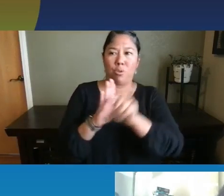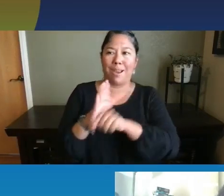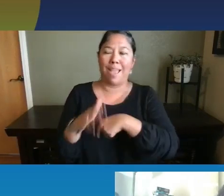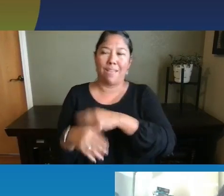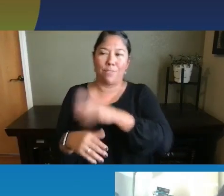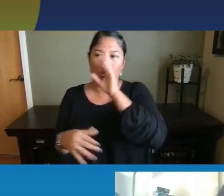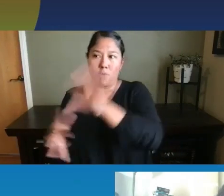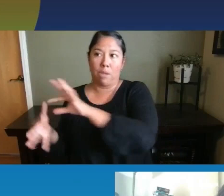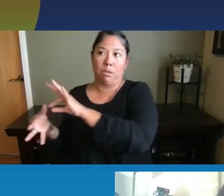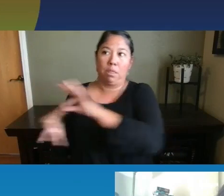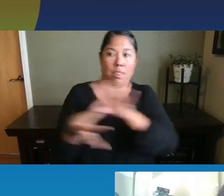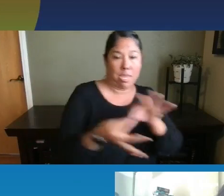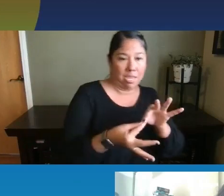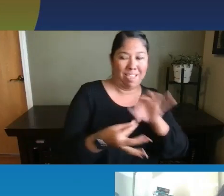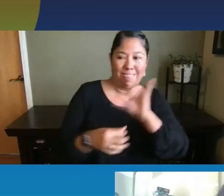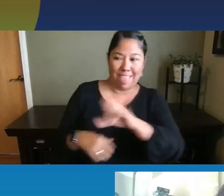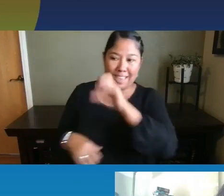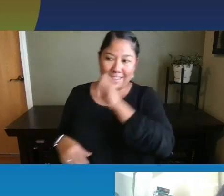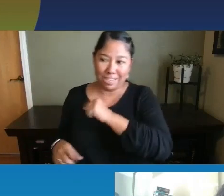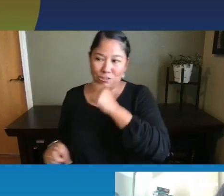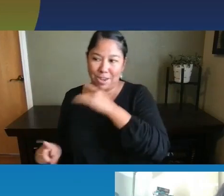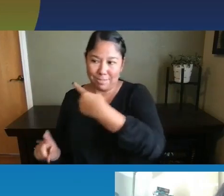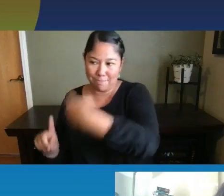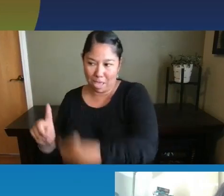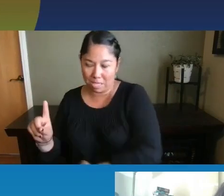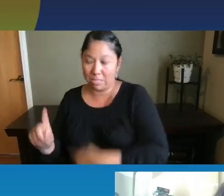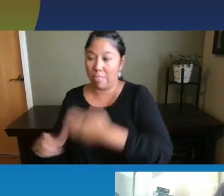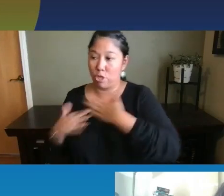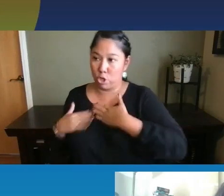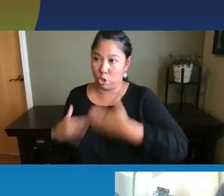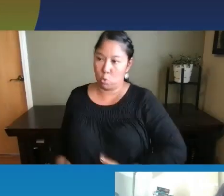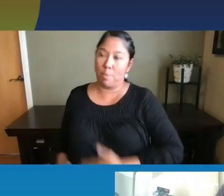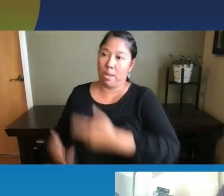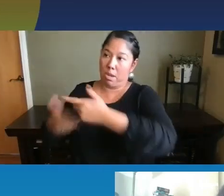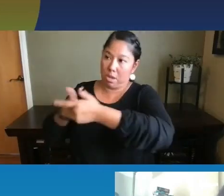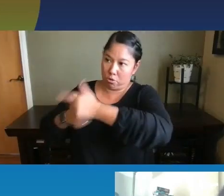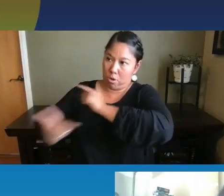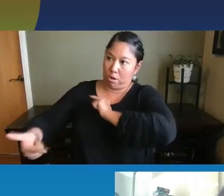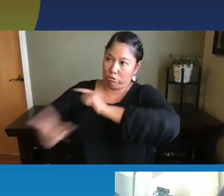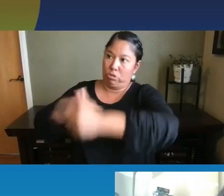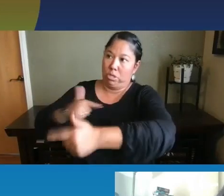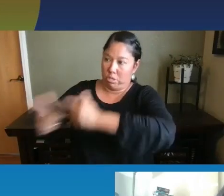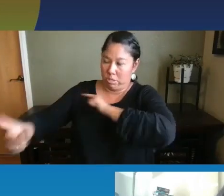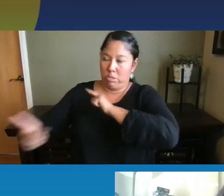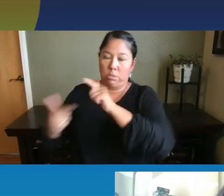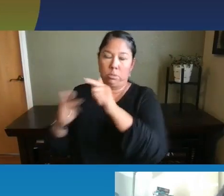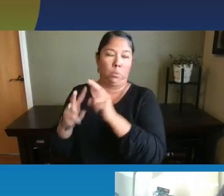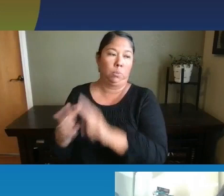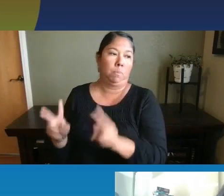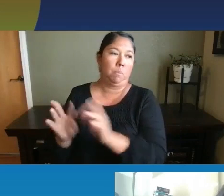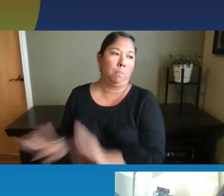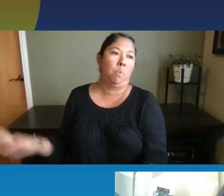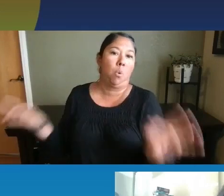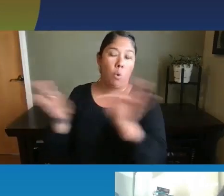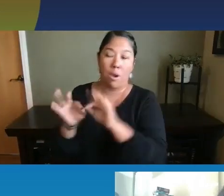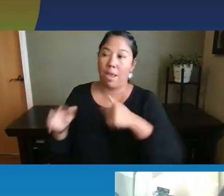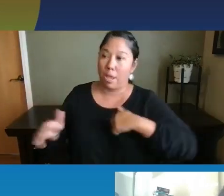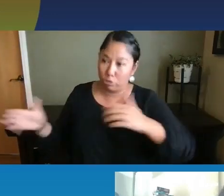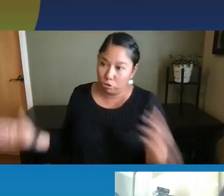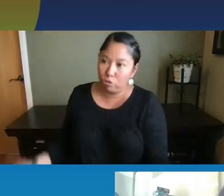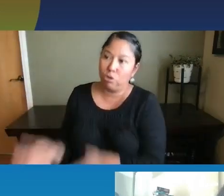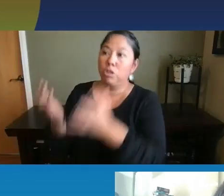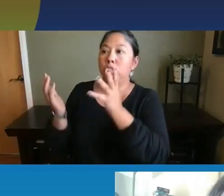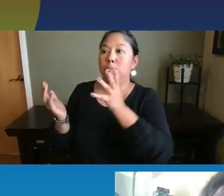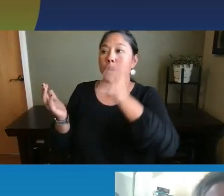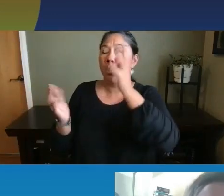right at that age and it's that human interaction back and forth that's so critical. So I encourage parents, you know,